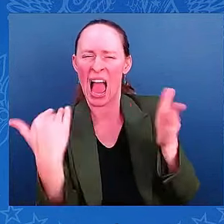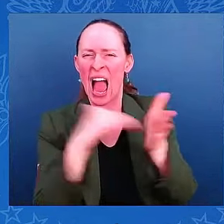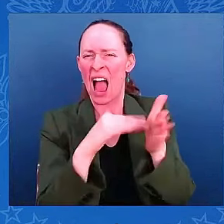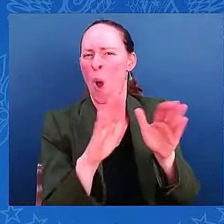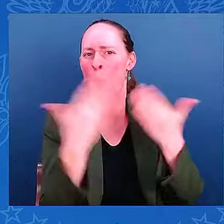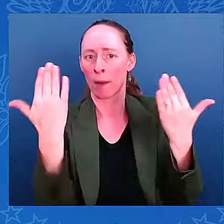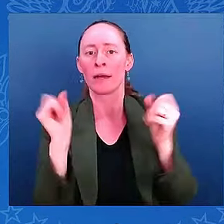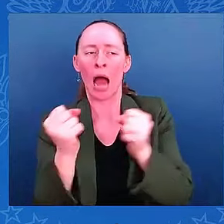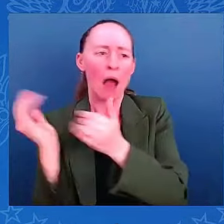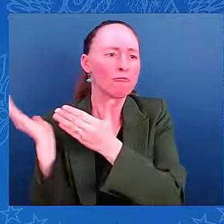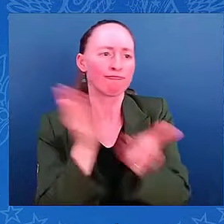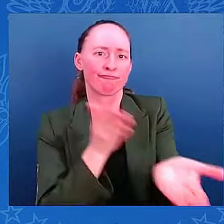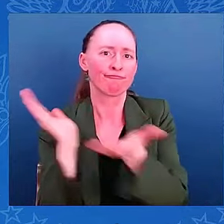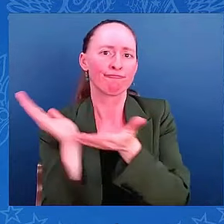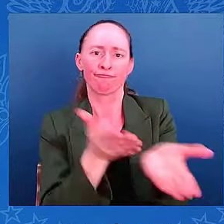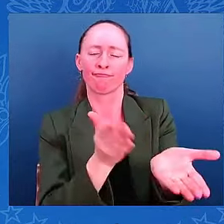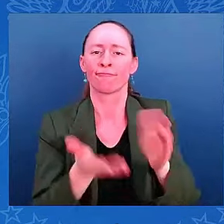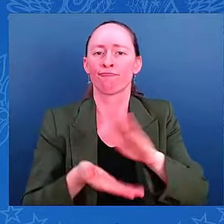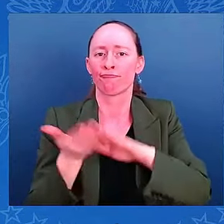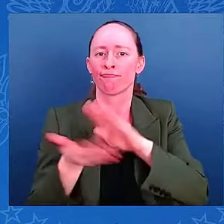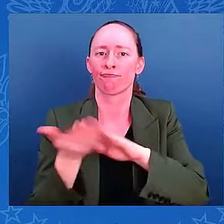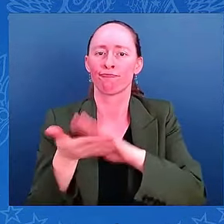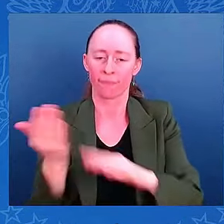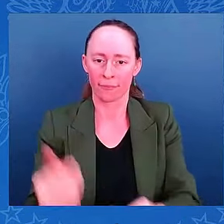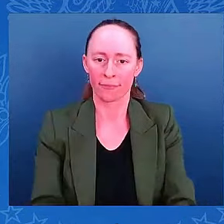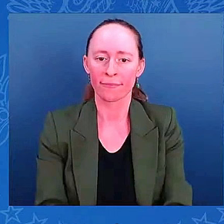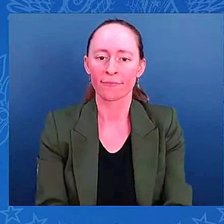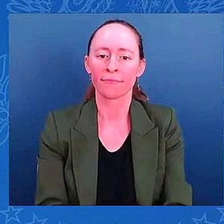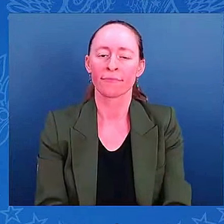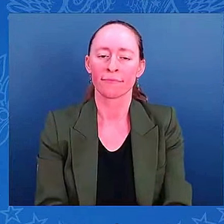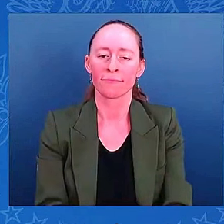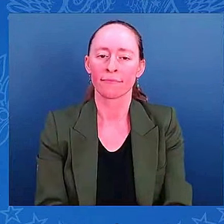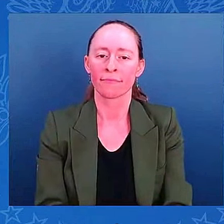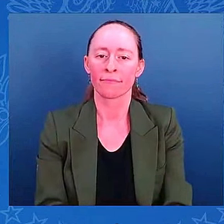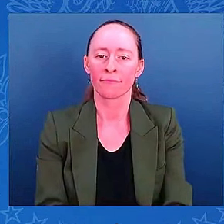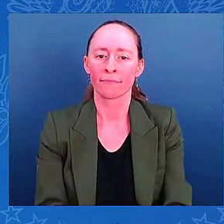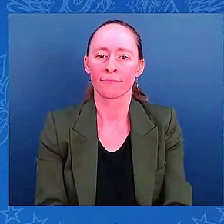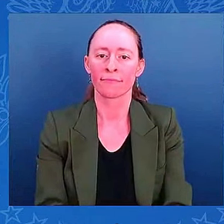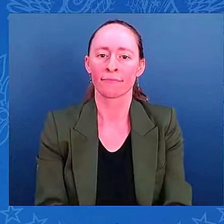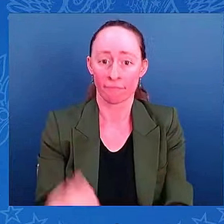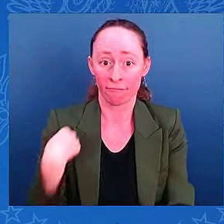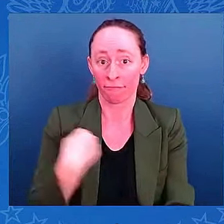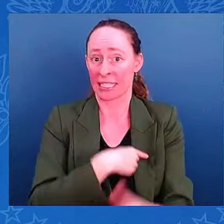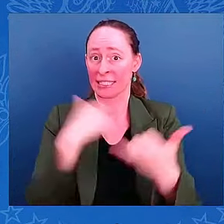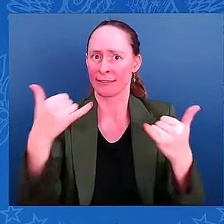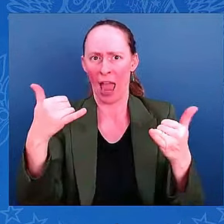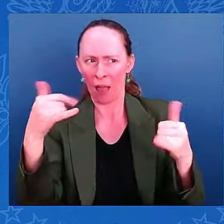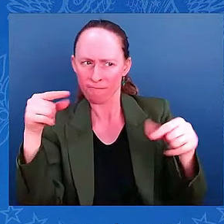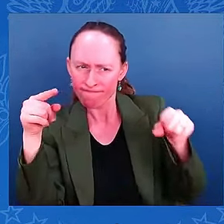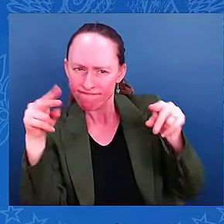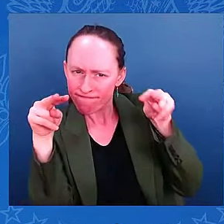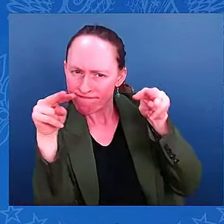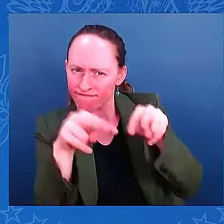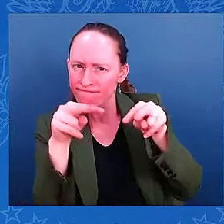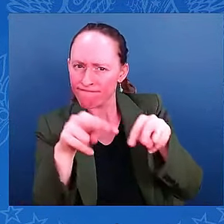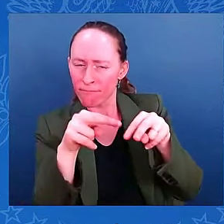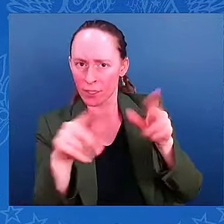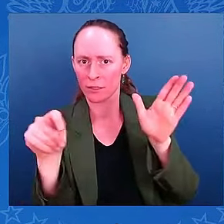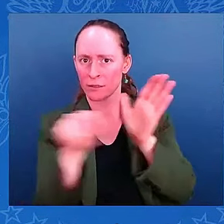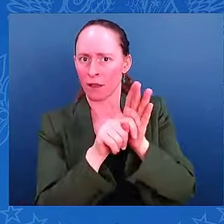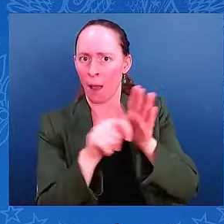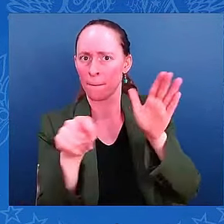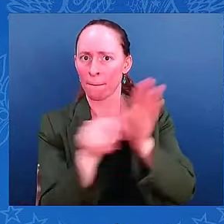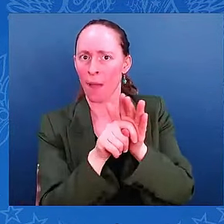on the Port of Tampa, which is the largest port in Florida. And depending on the impacts of the storm, there could be